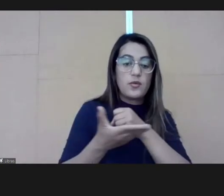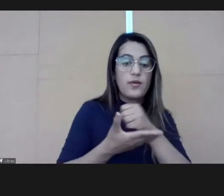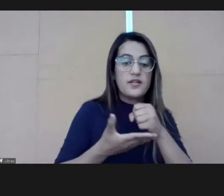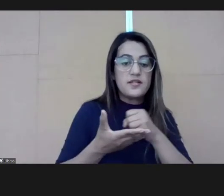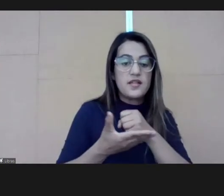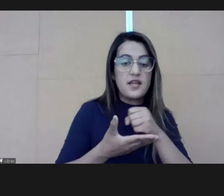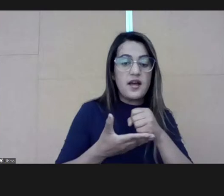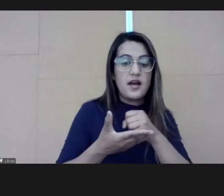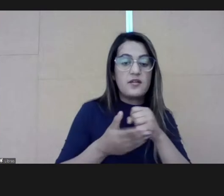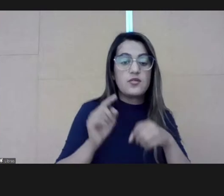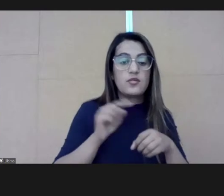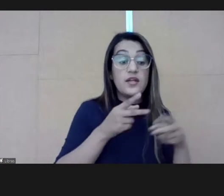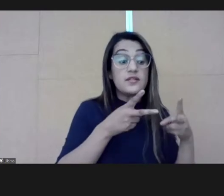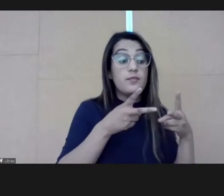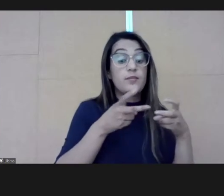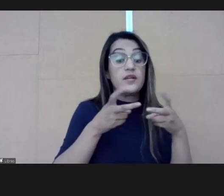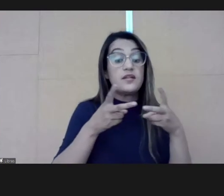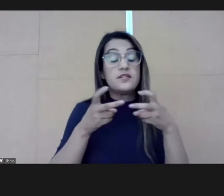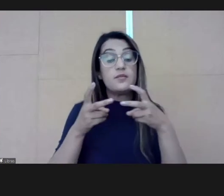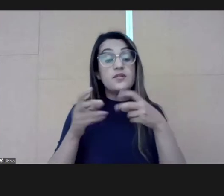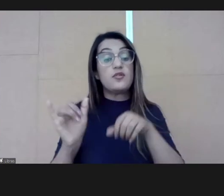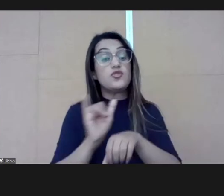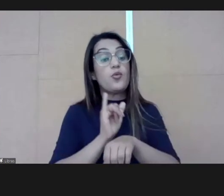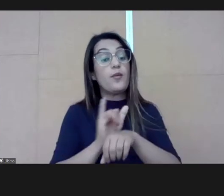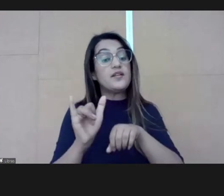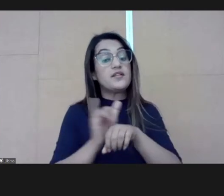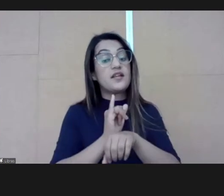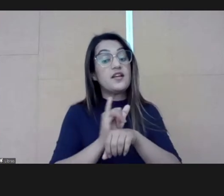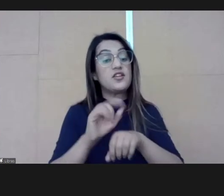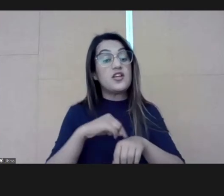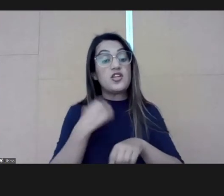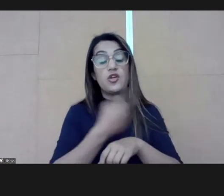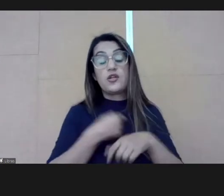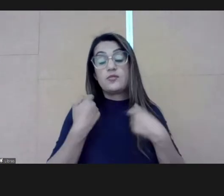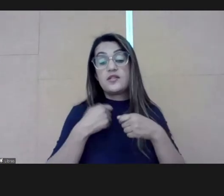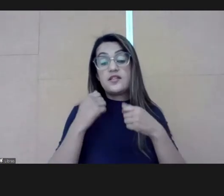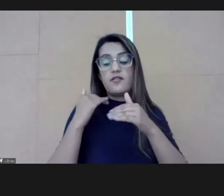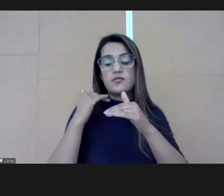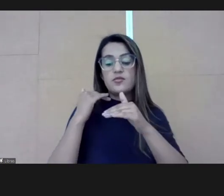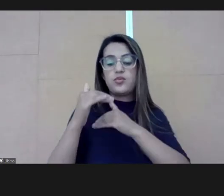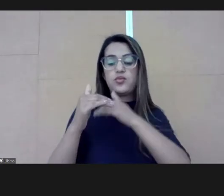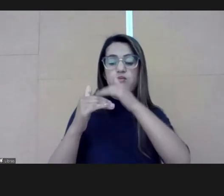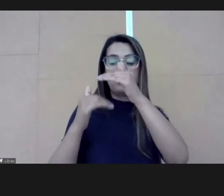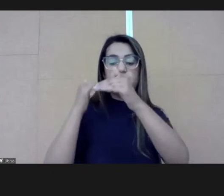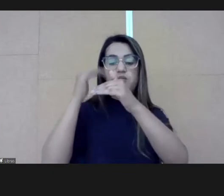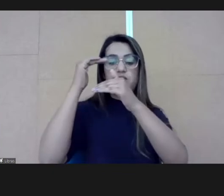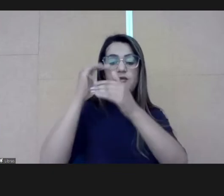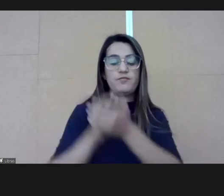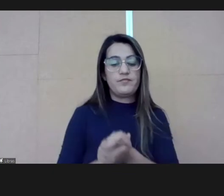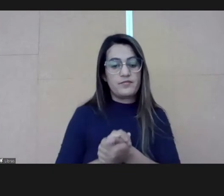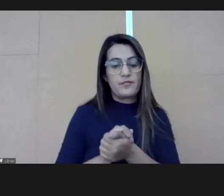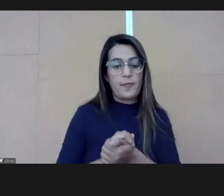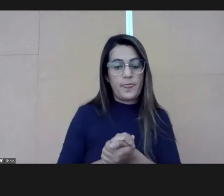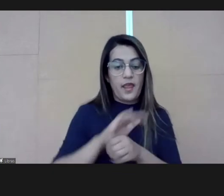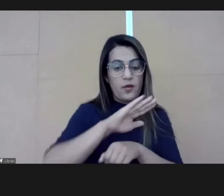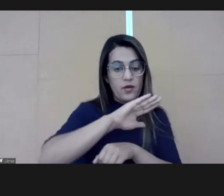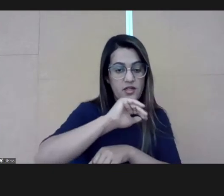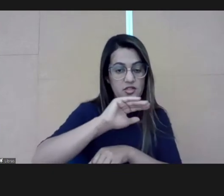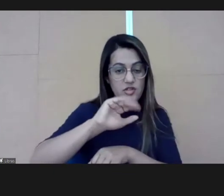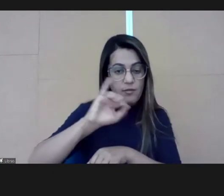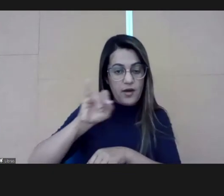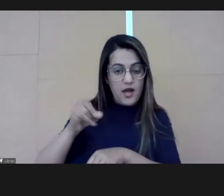all was based on this brand construction strategy